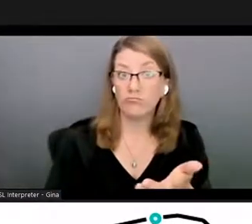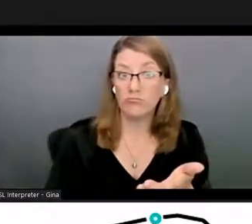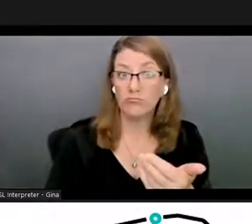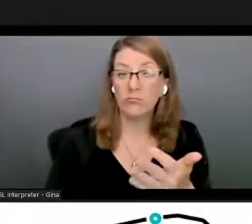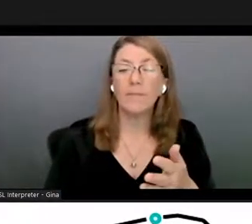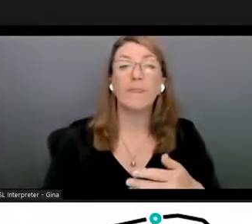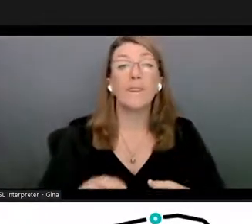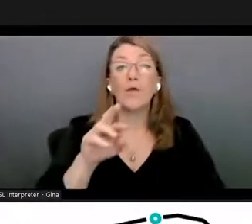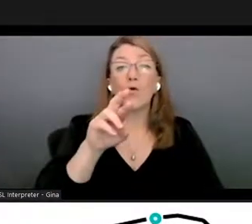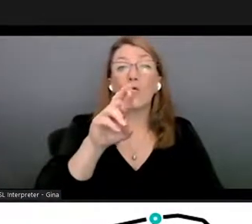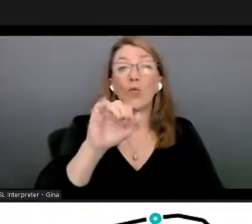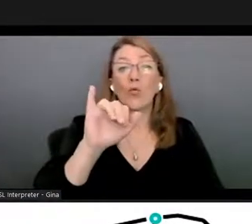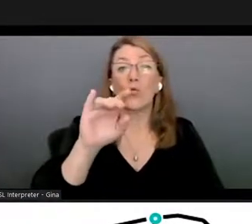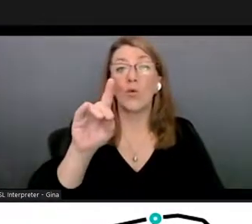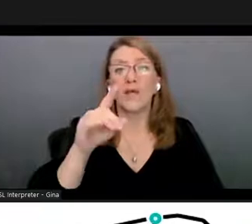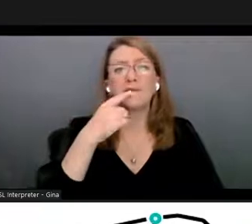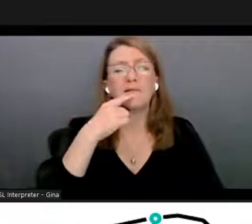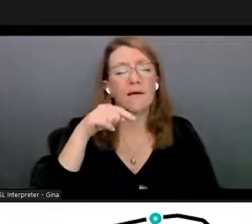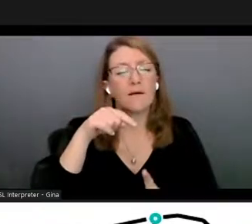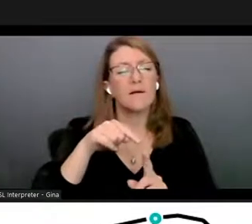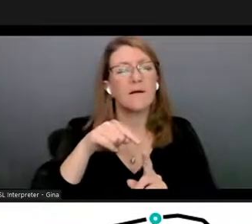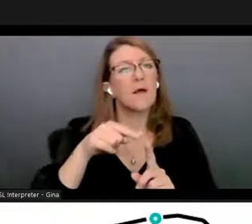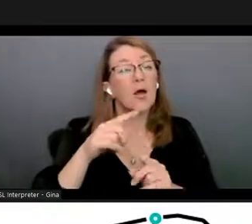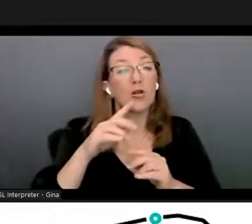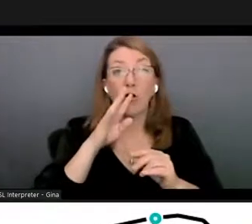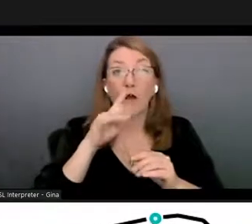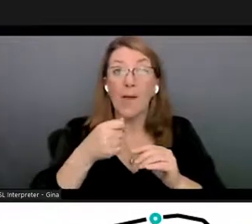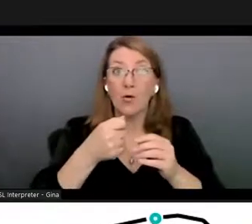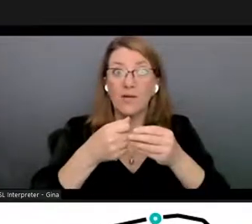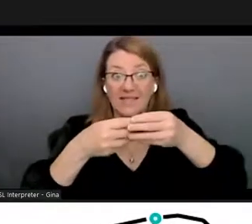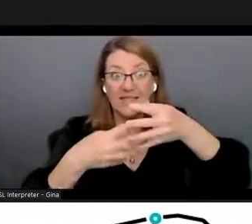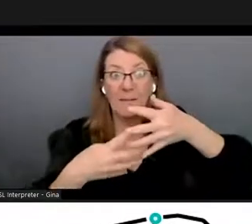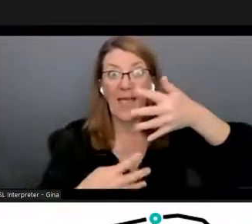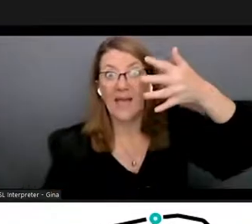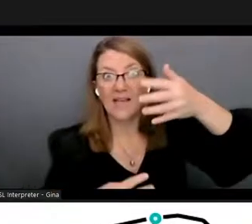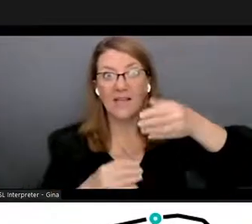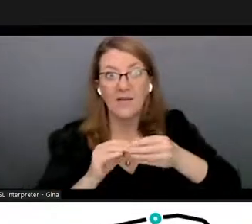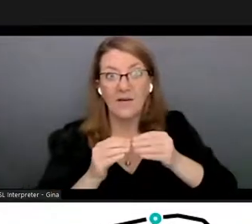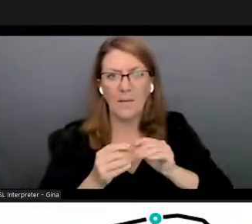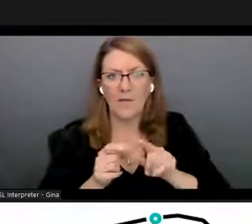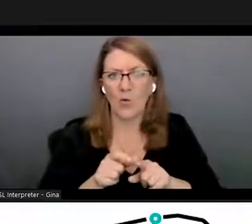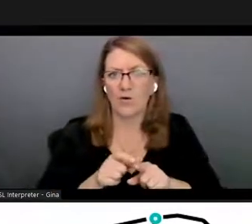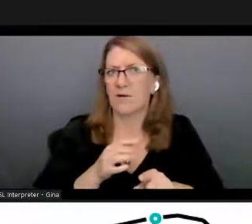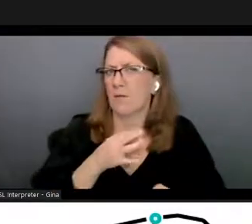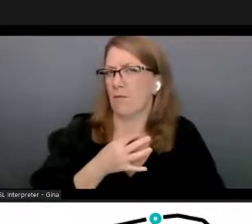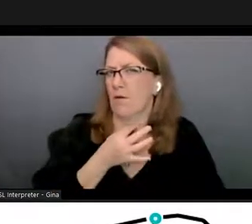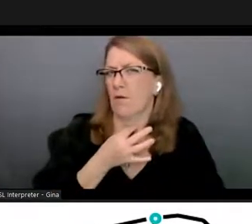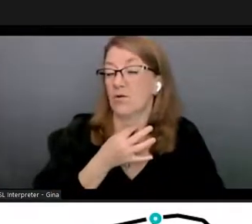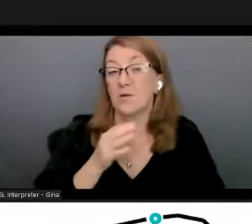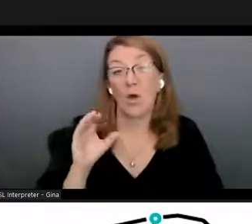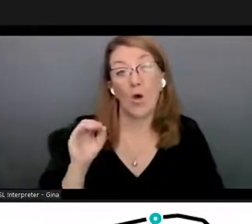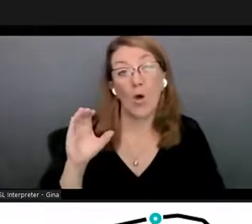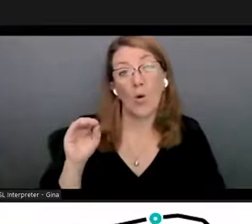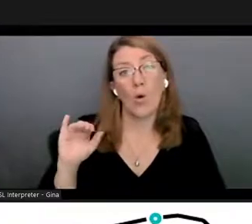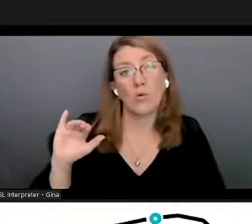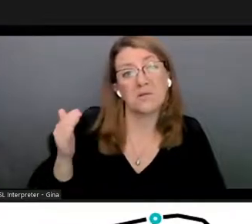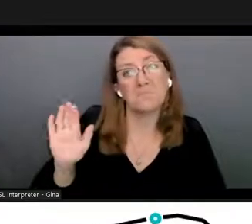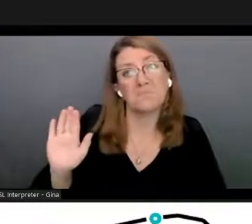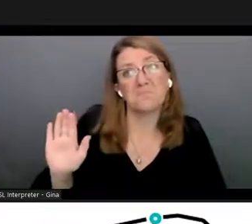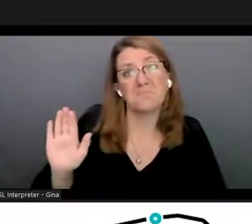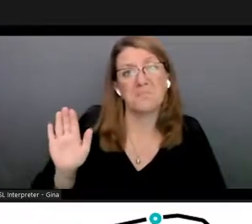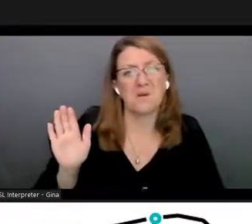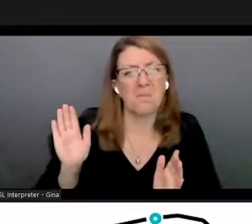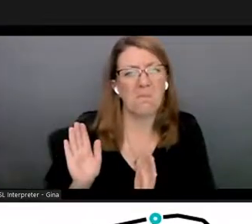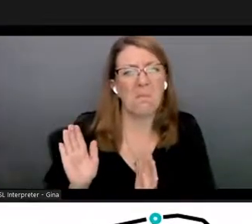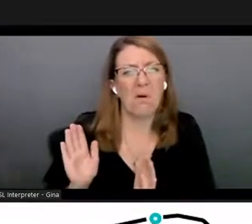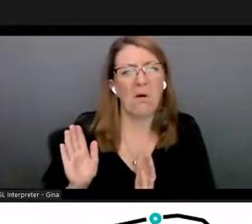to this discussion about expanding the words available um i was just curious like coco seems like a pretty small